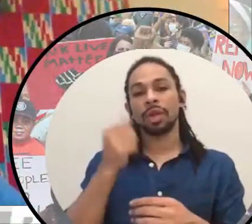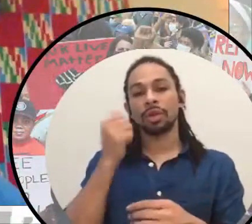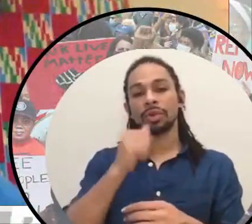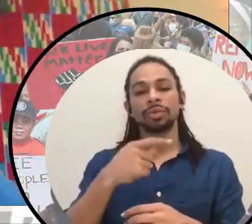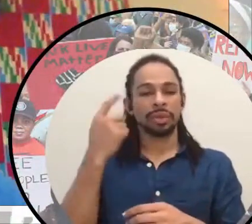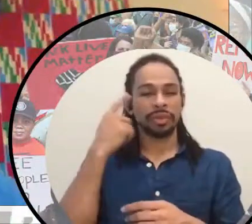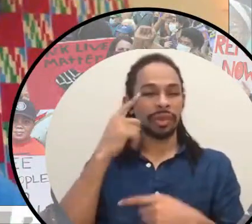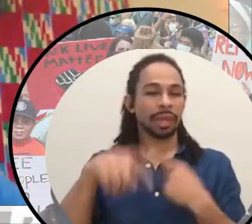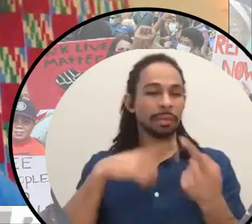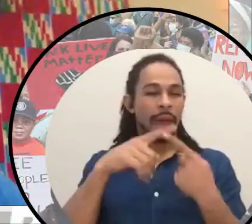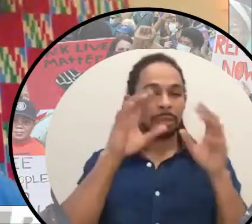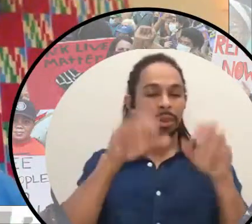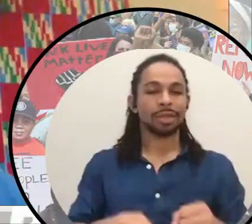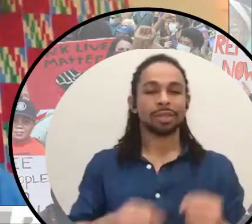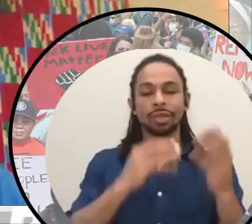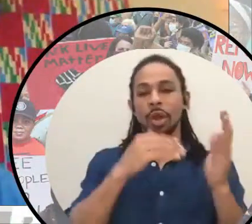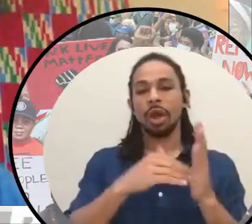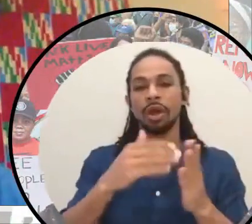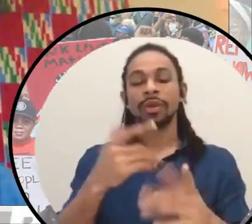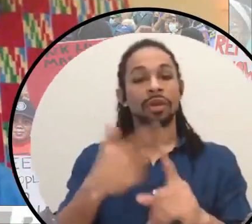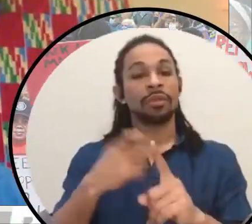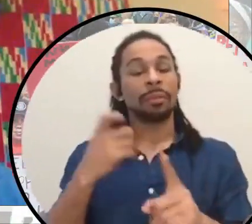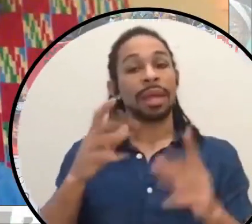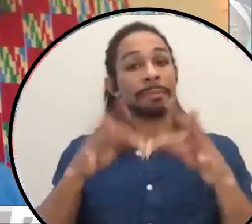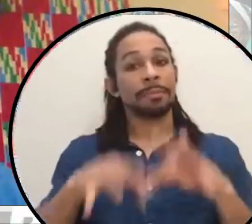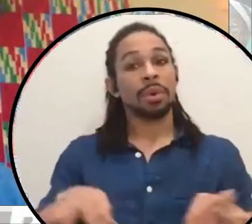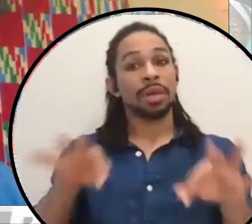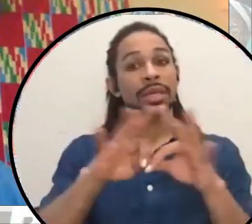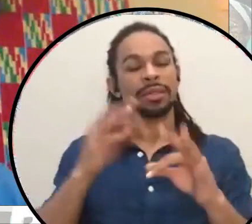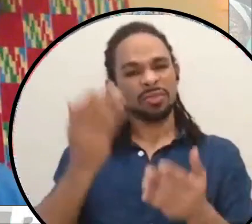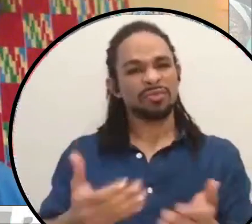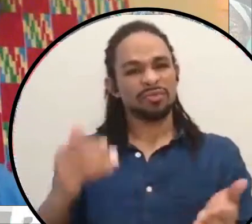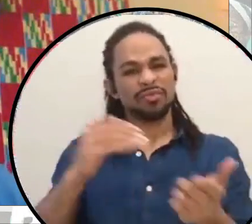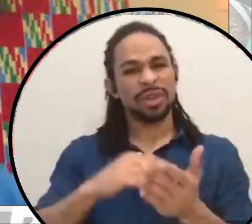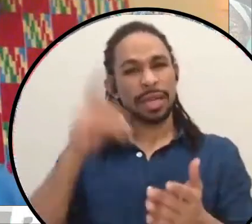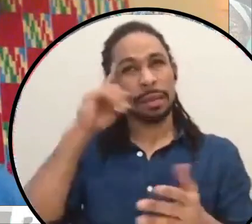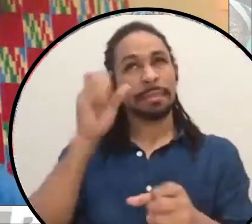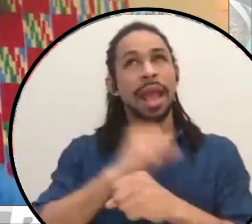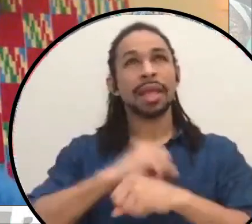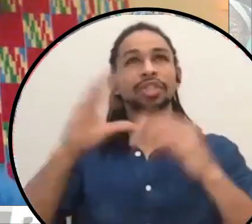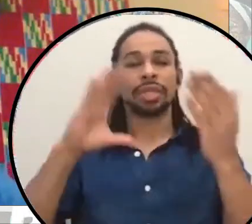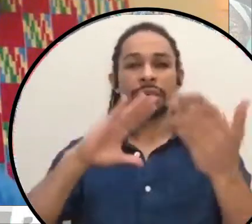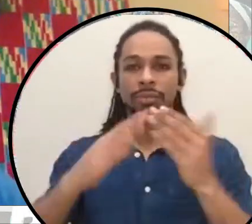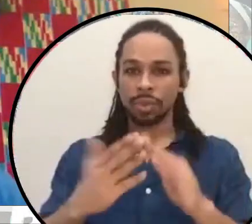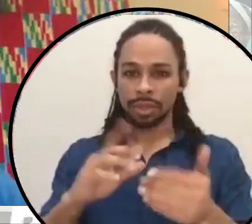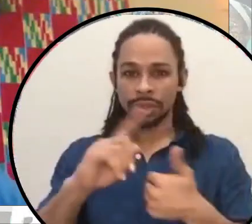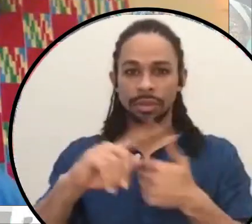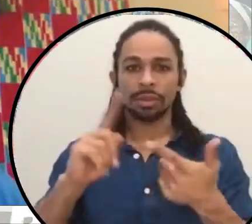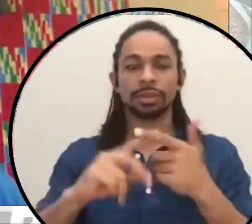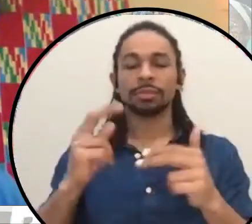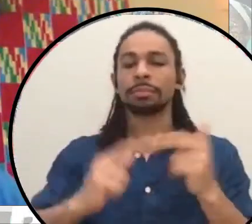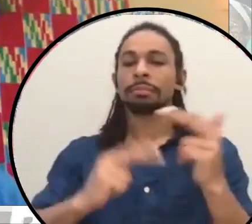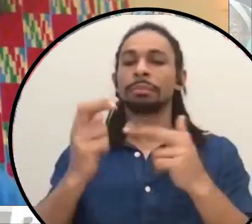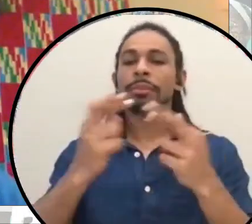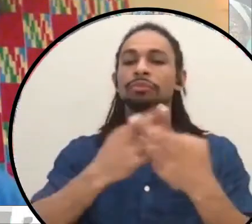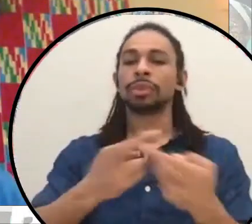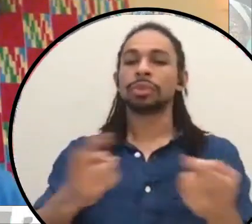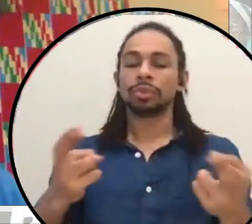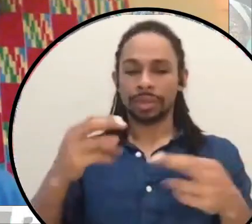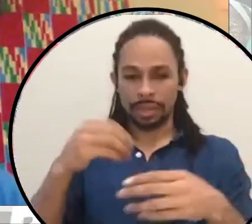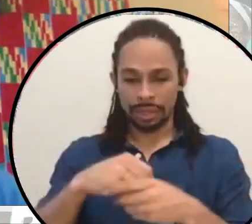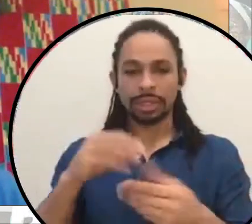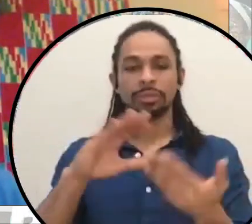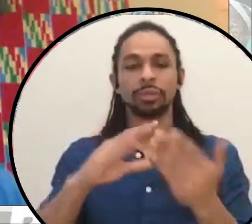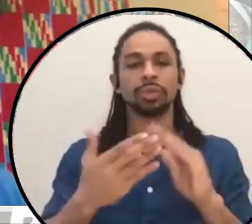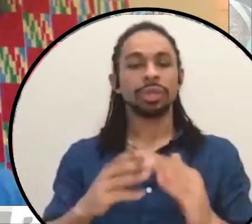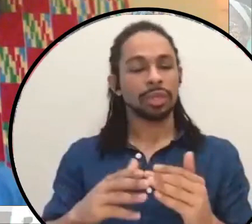lot from the importance of having to reimagine communities to build up the resources in communities to make